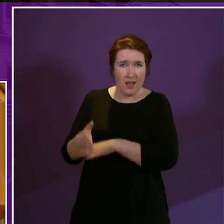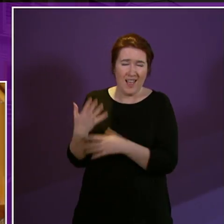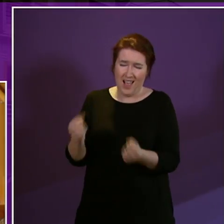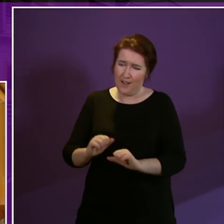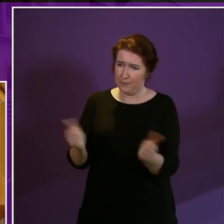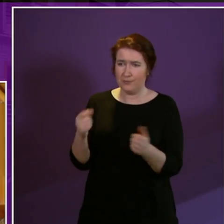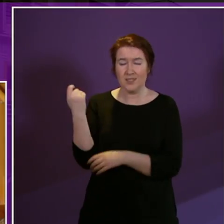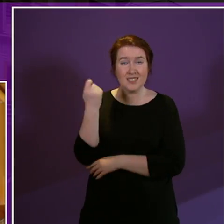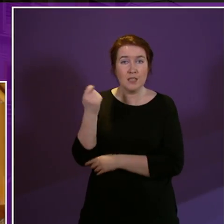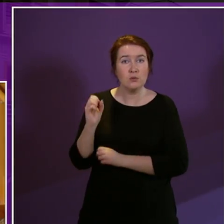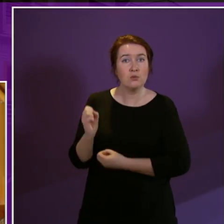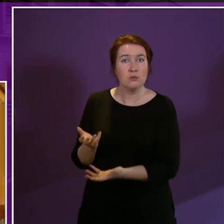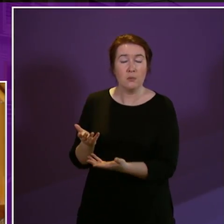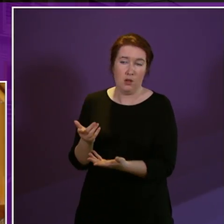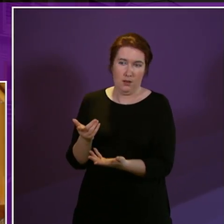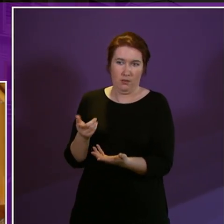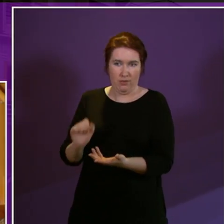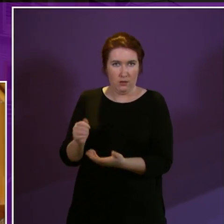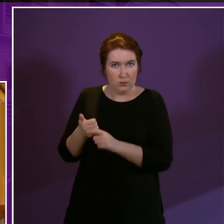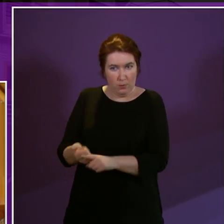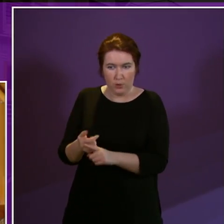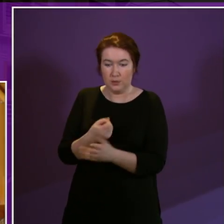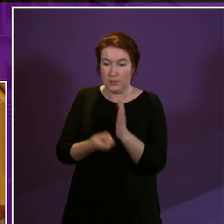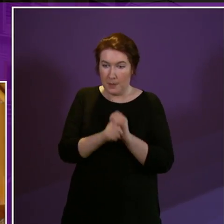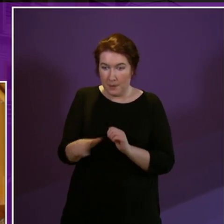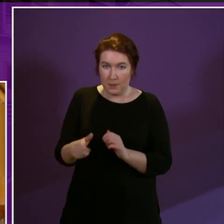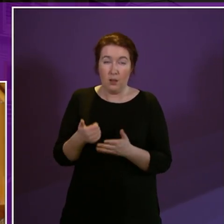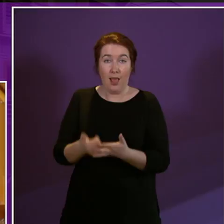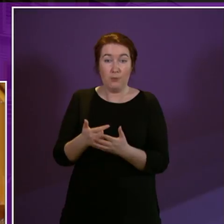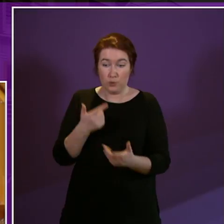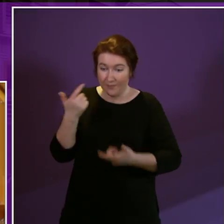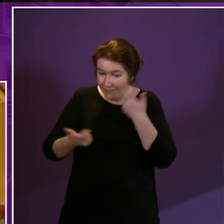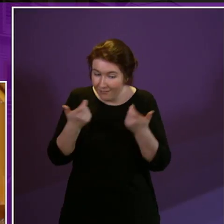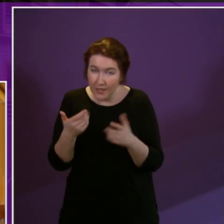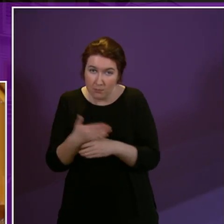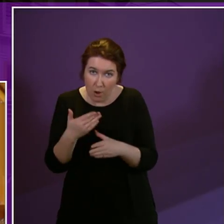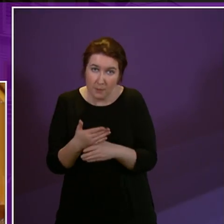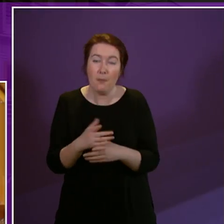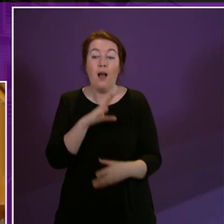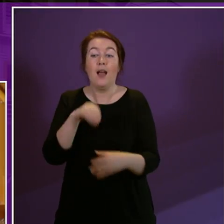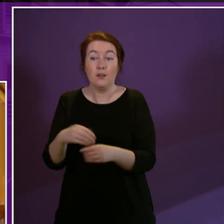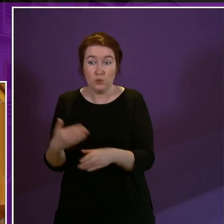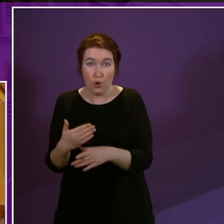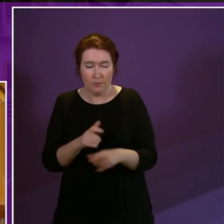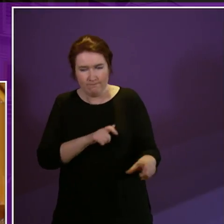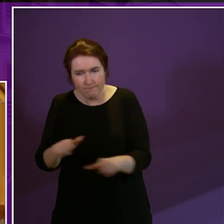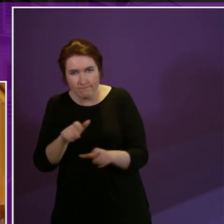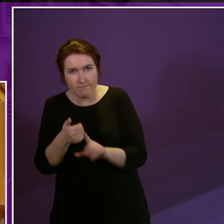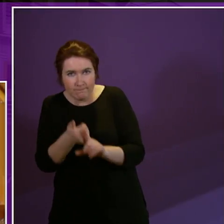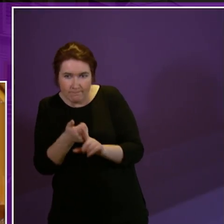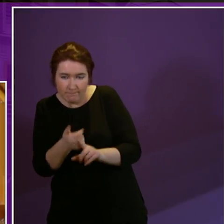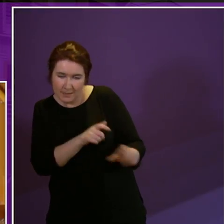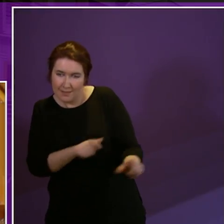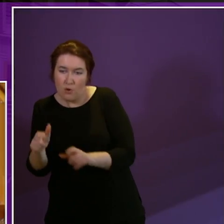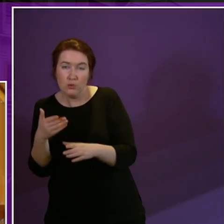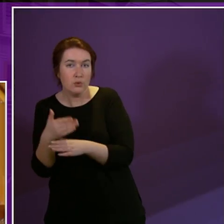stories based on support being provided to disabled people both to find employment and to receive ongoing continued guidance and assistance while in